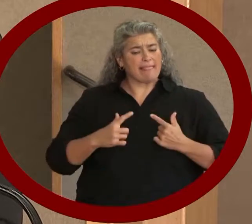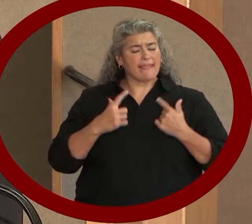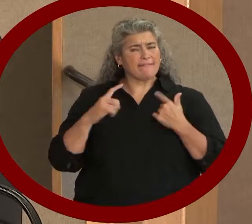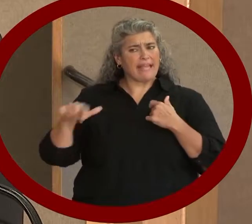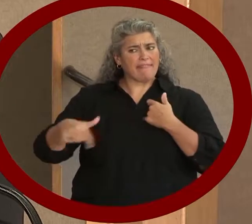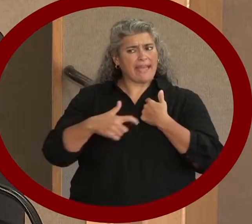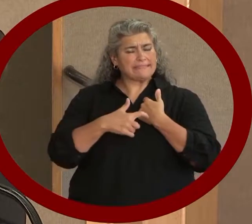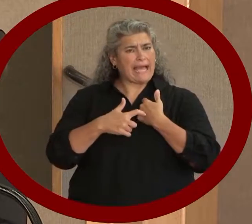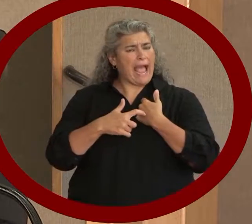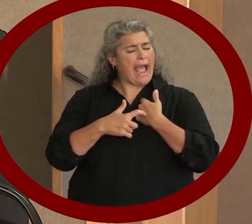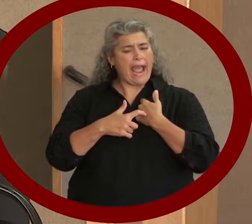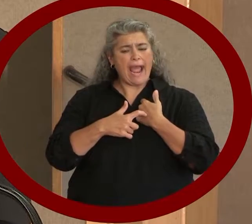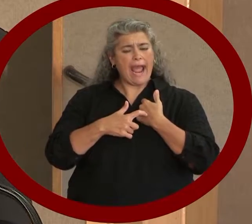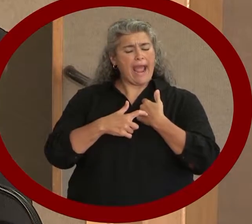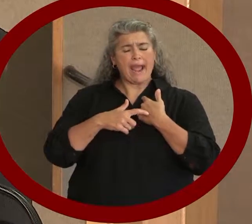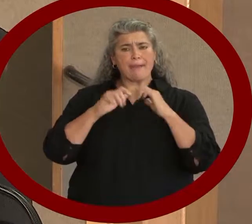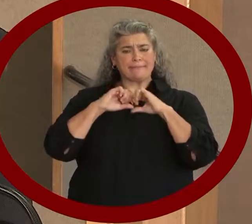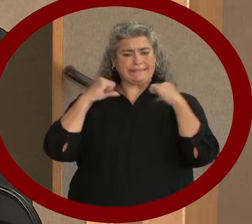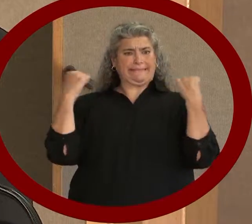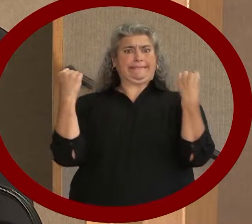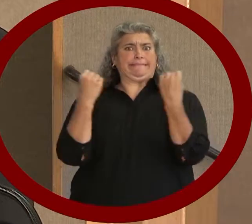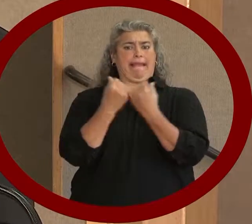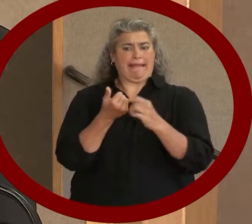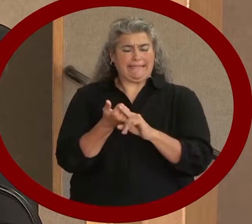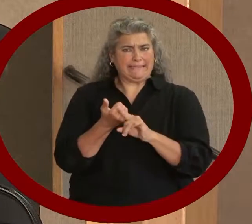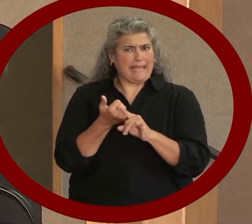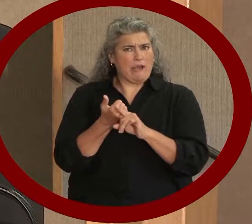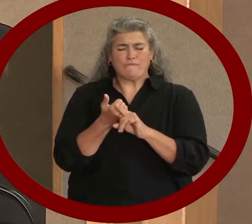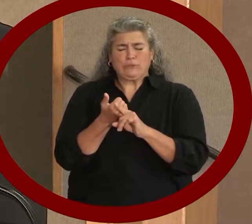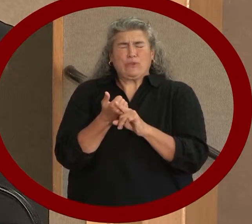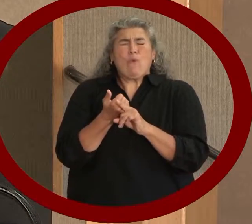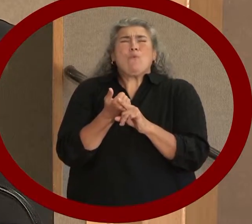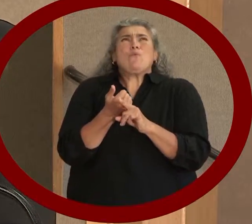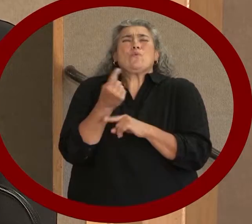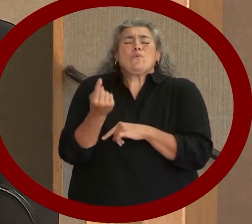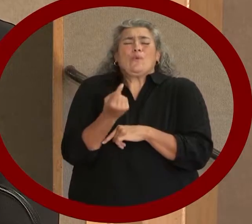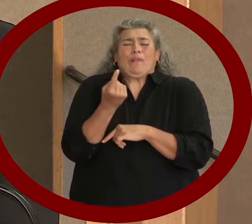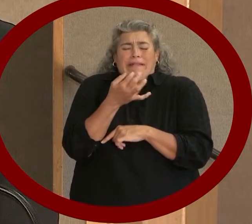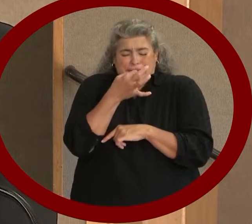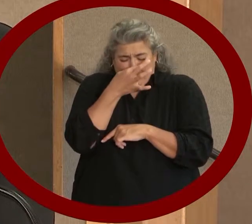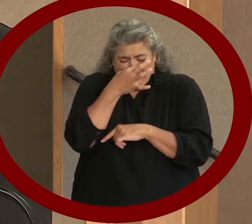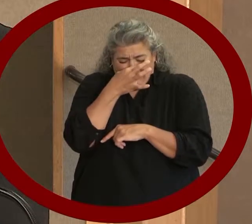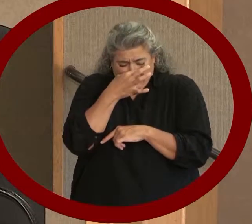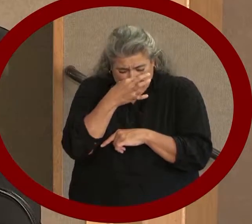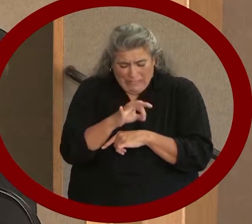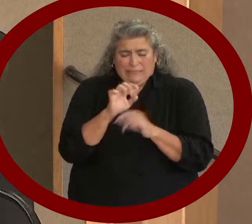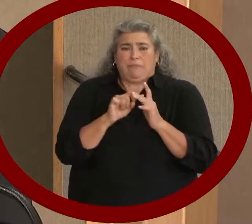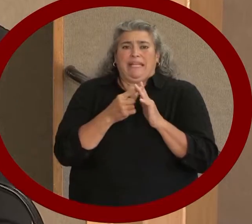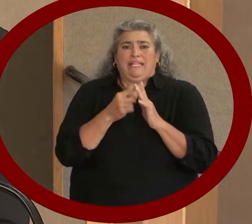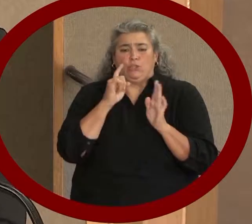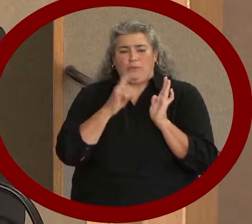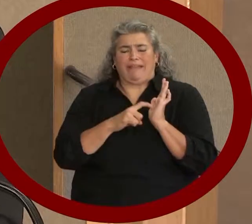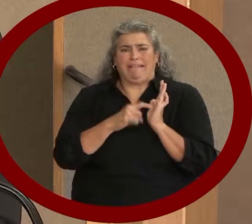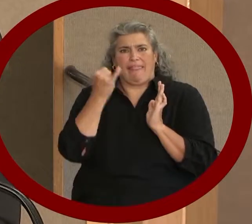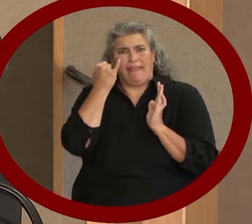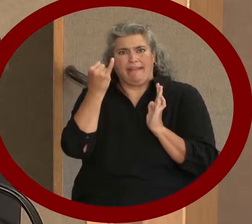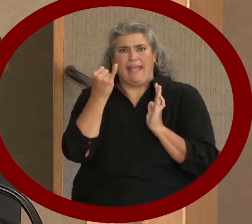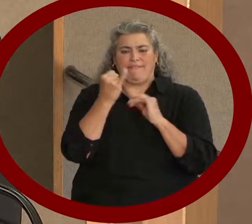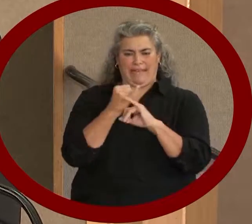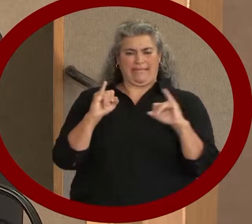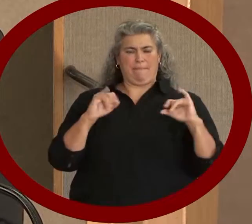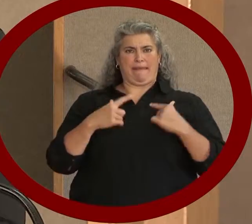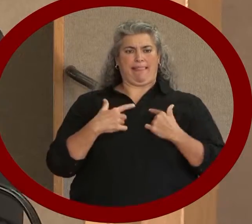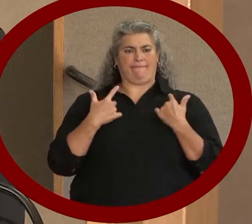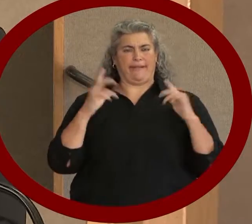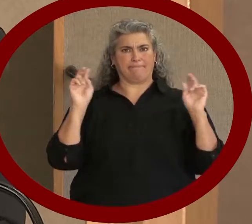just beginning to recognize the value of including all citizens in daily life. A member of the